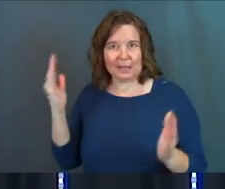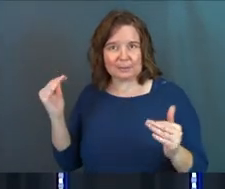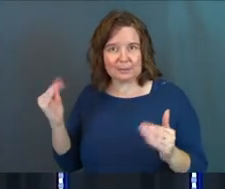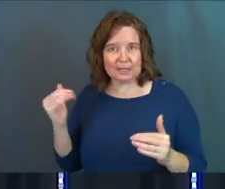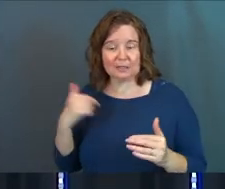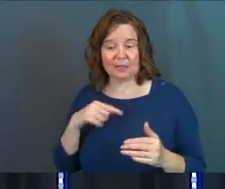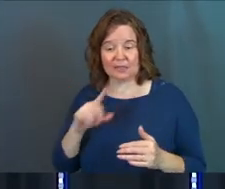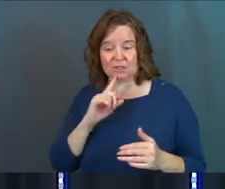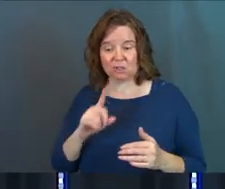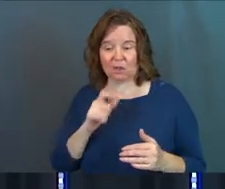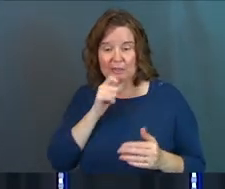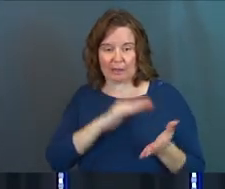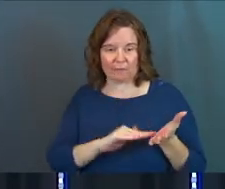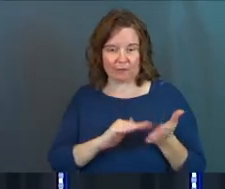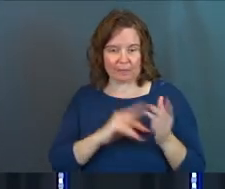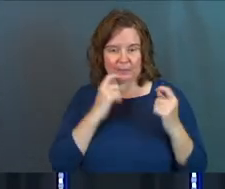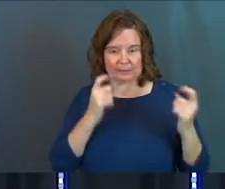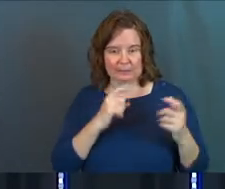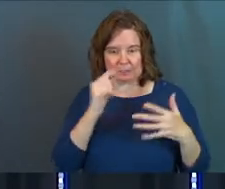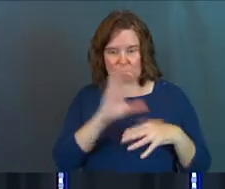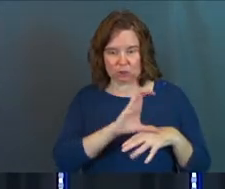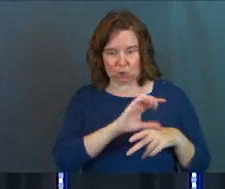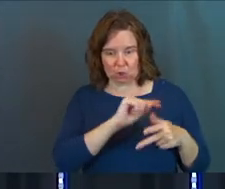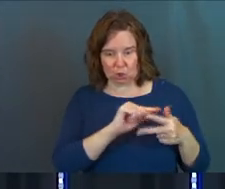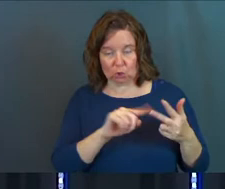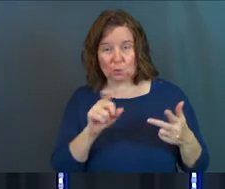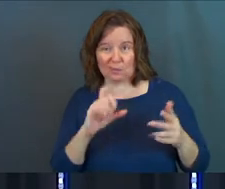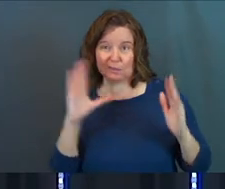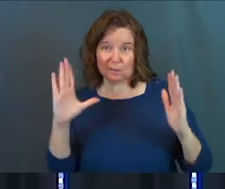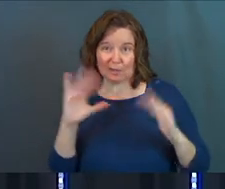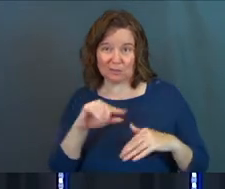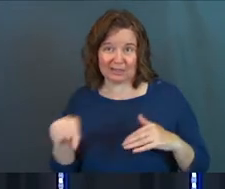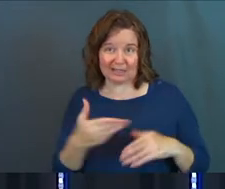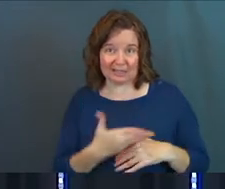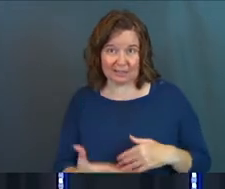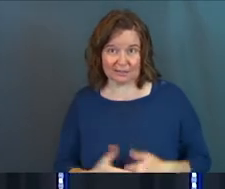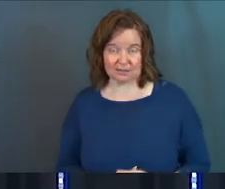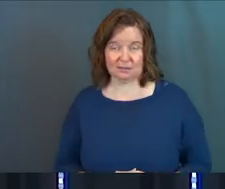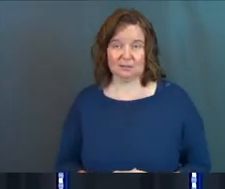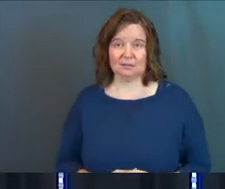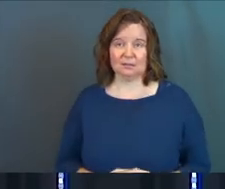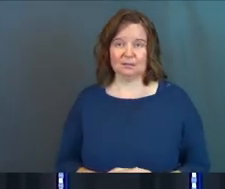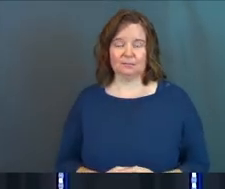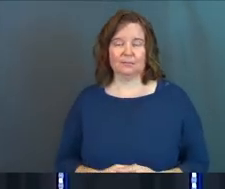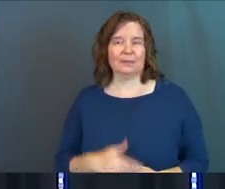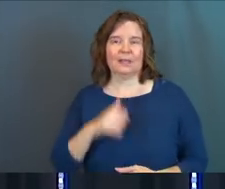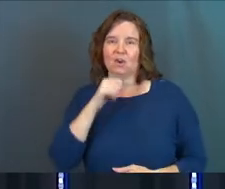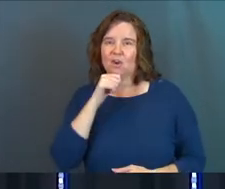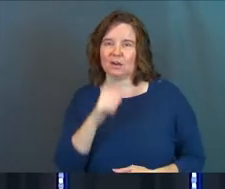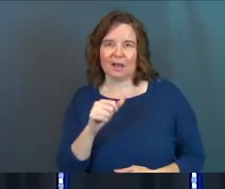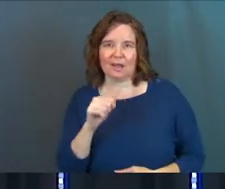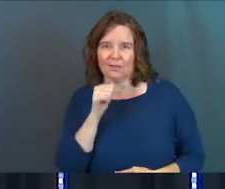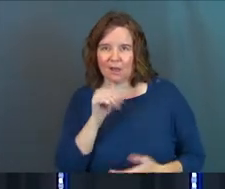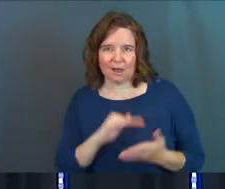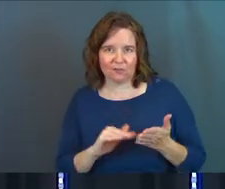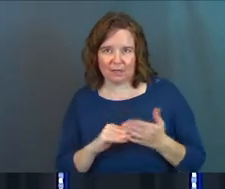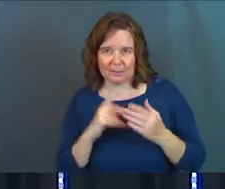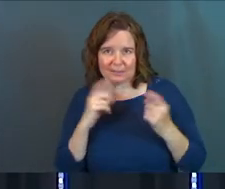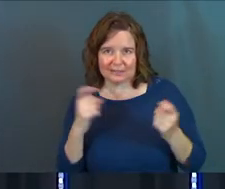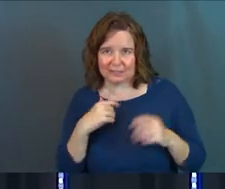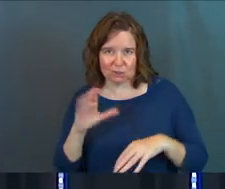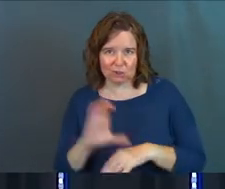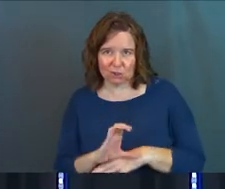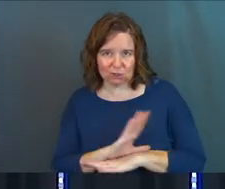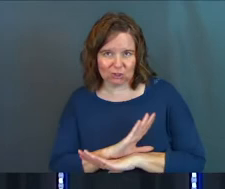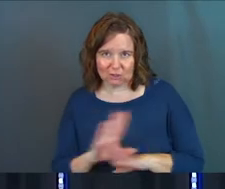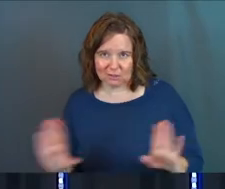expectation. These are the unforgivable sins in the church. You really need to pay attention to these things. They are not the unforgivable sins